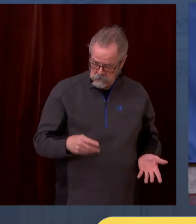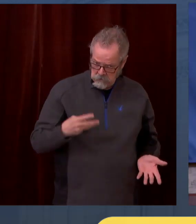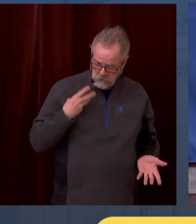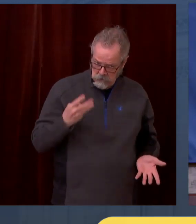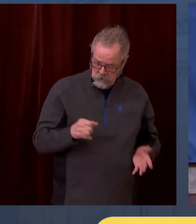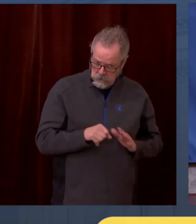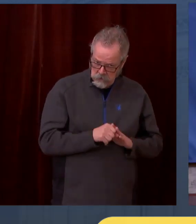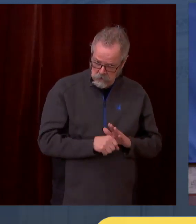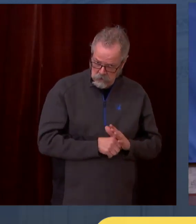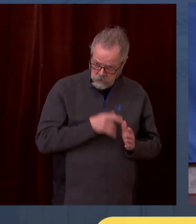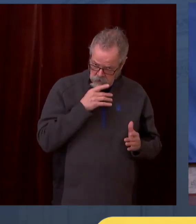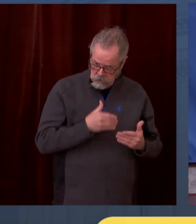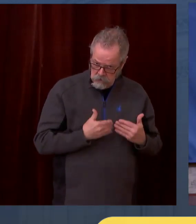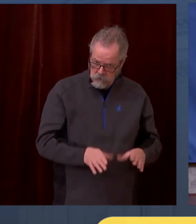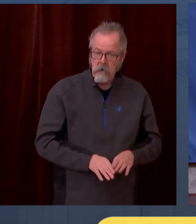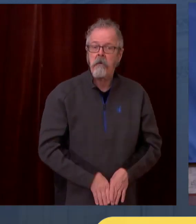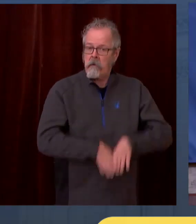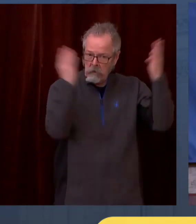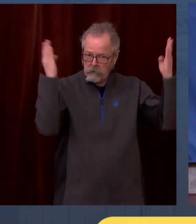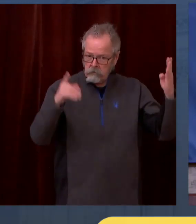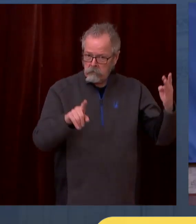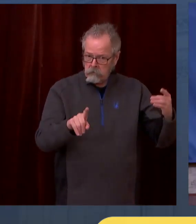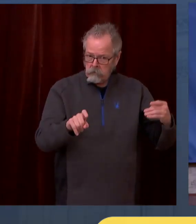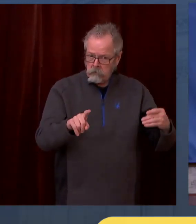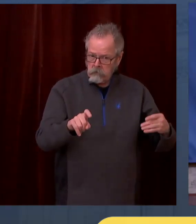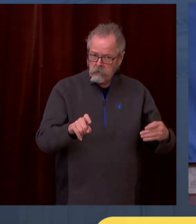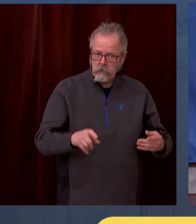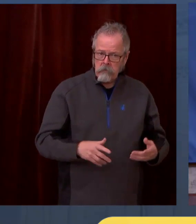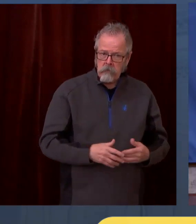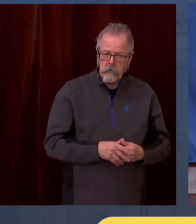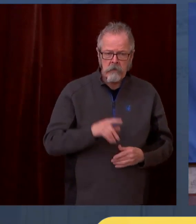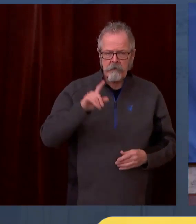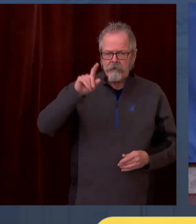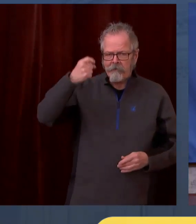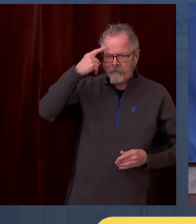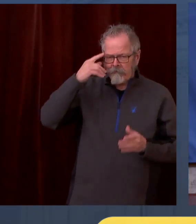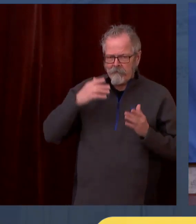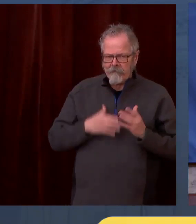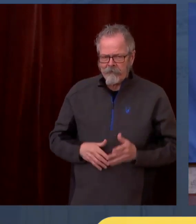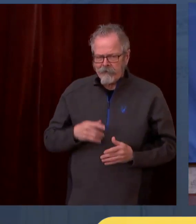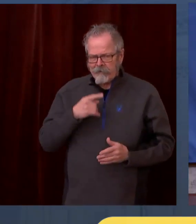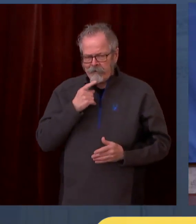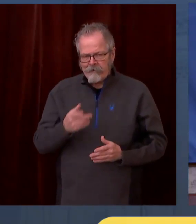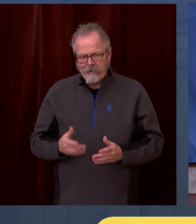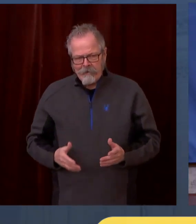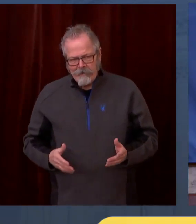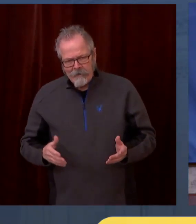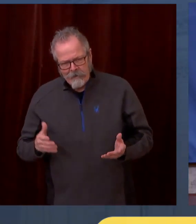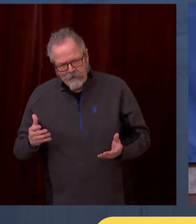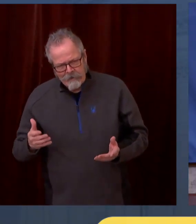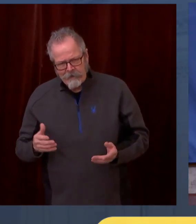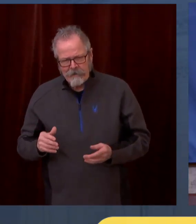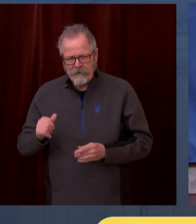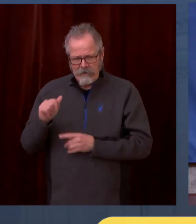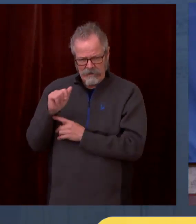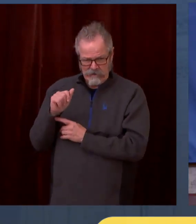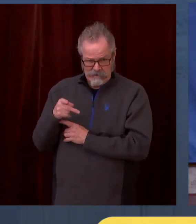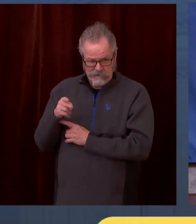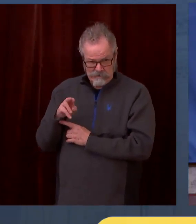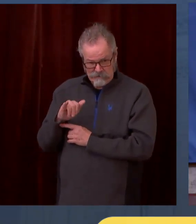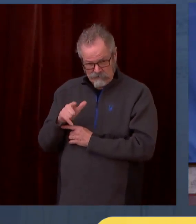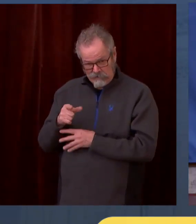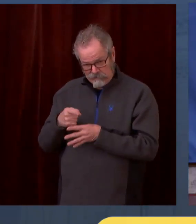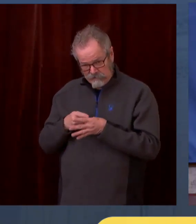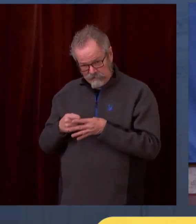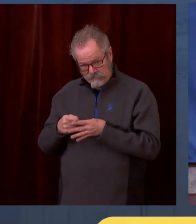Well, I doubt that we would advance that eligibility, you know, into early April. I very much doubt that because we do